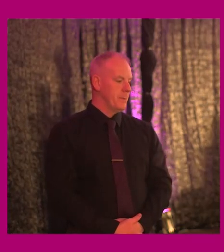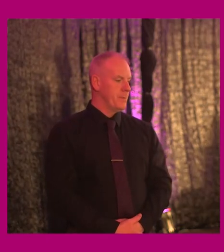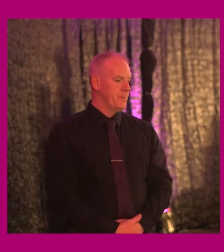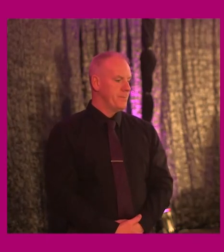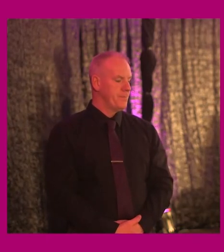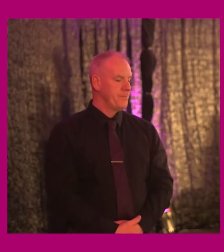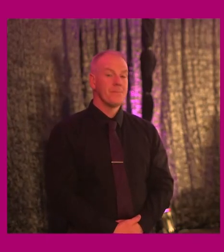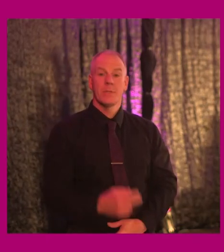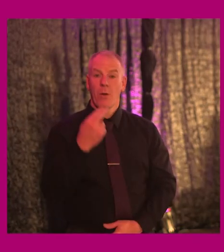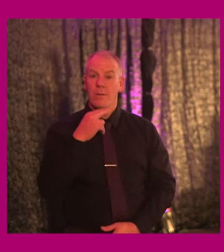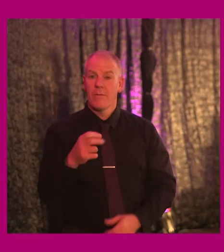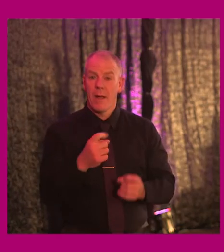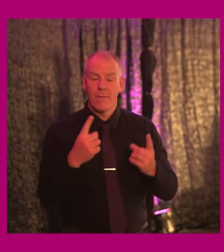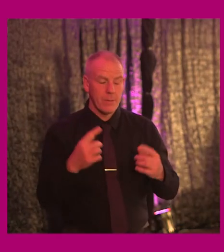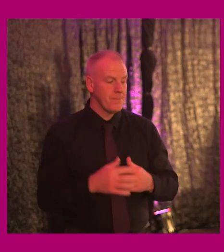Good afternoon.